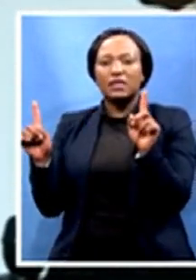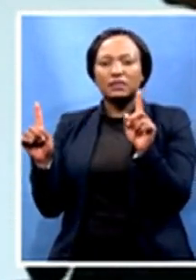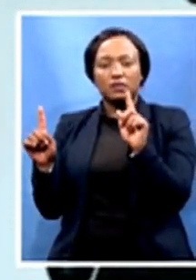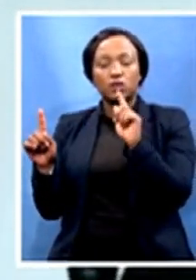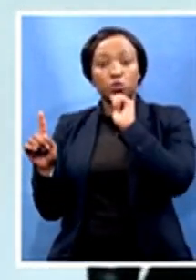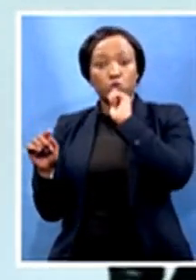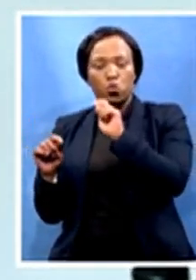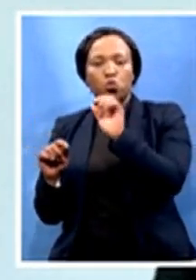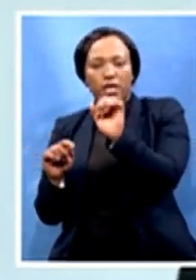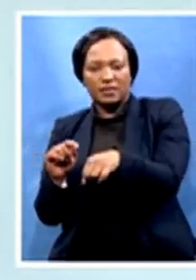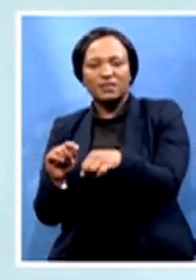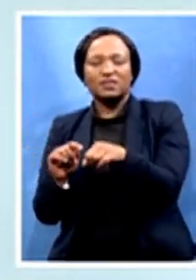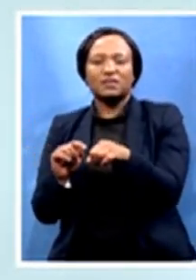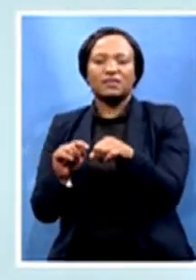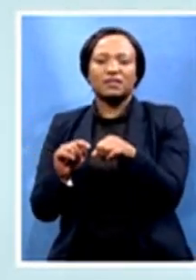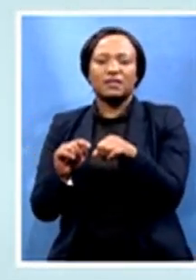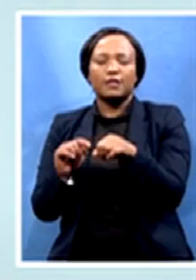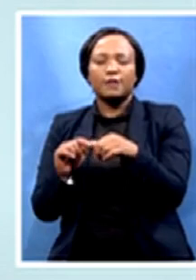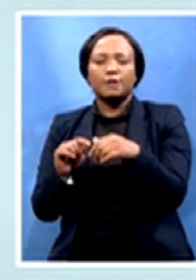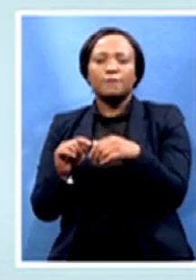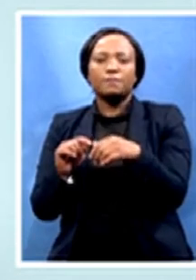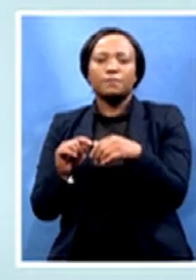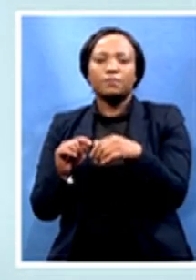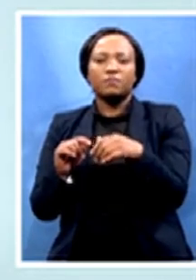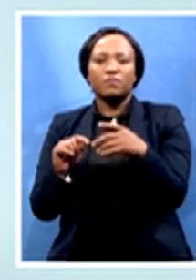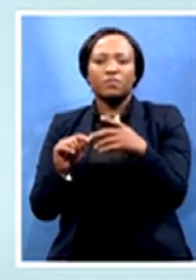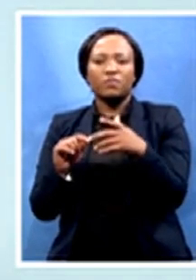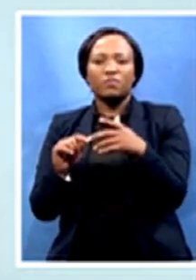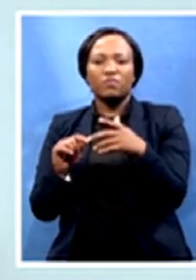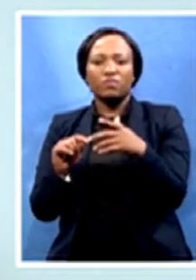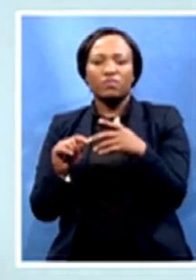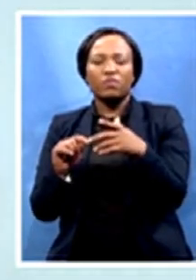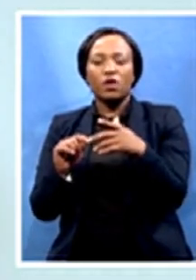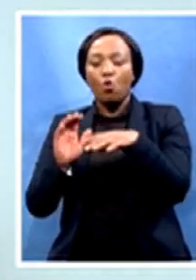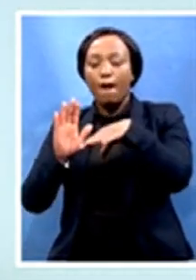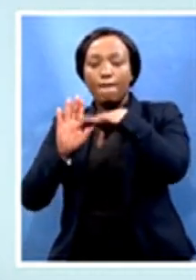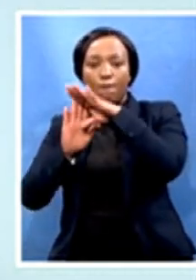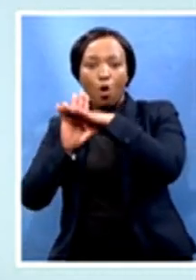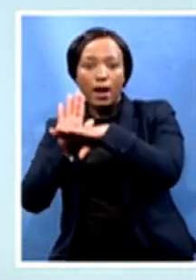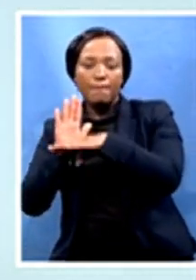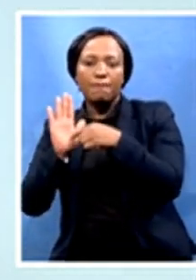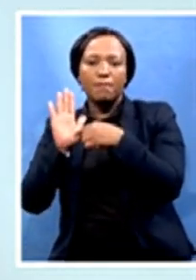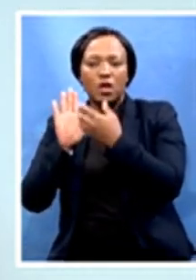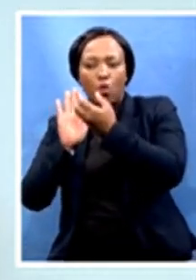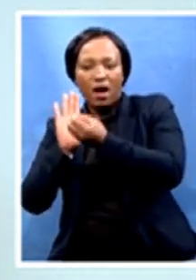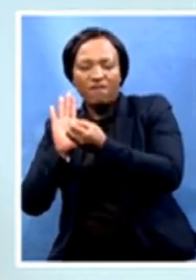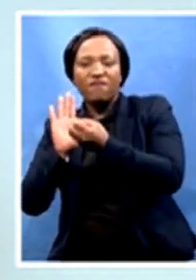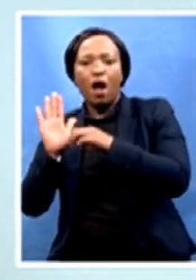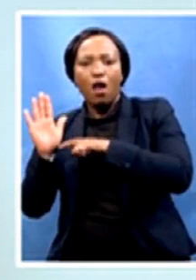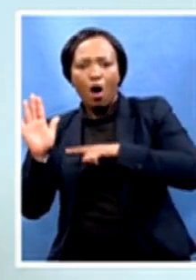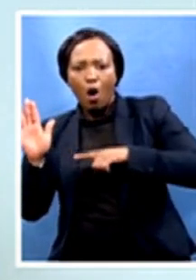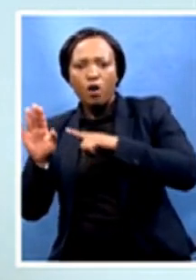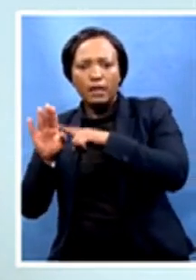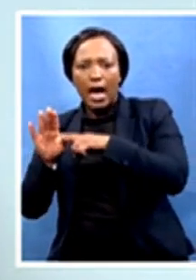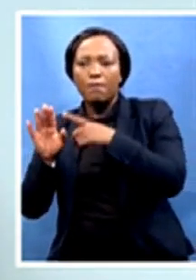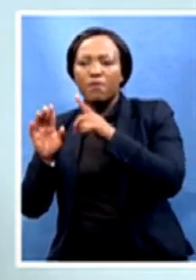schemes or the programs that we have take a long time before they can reach rural areas. But on